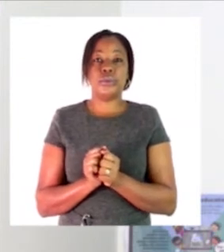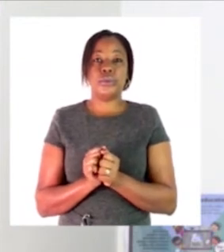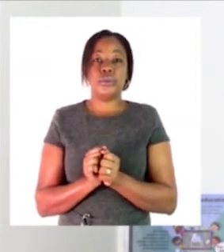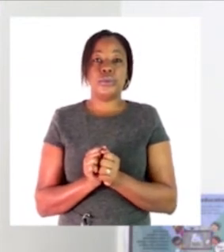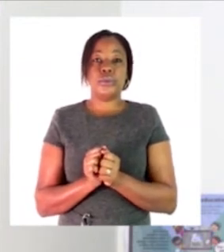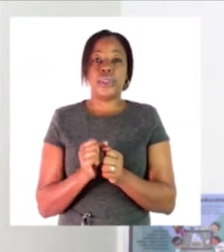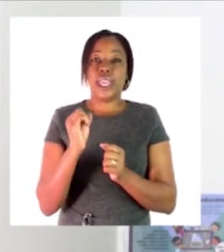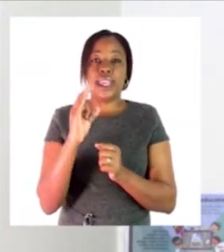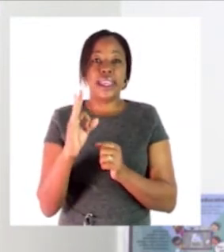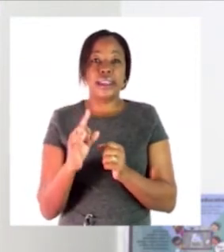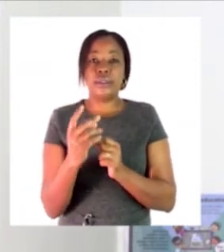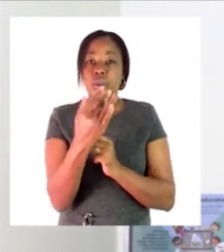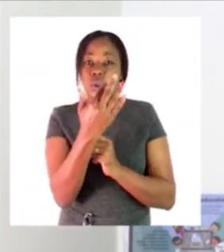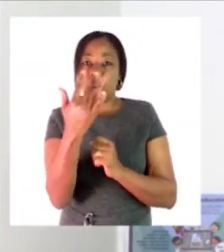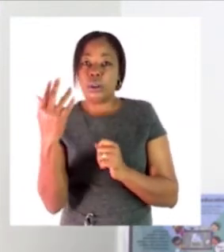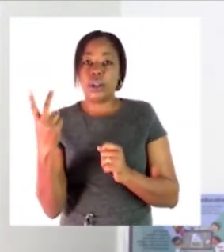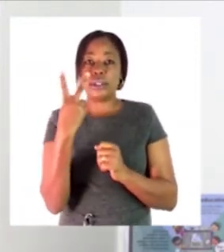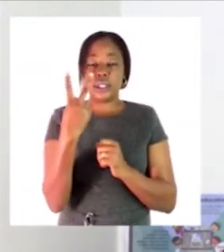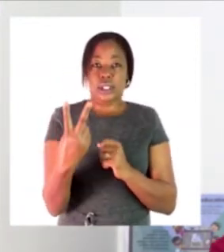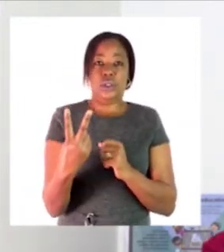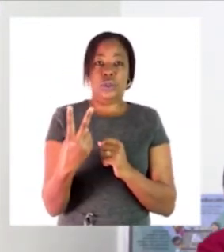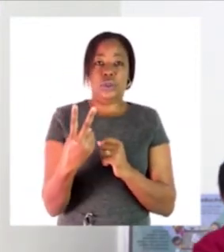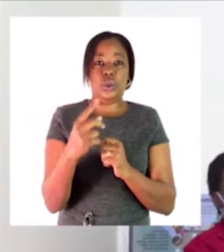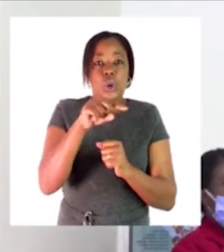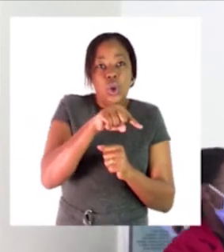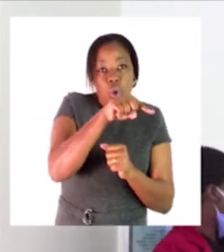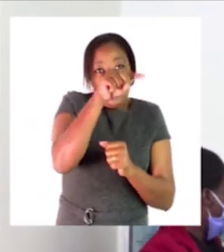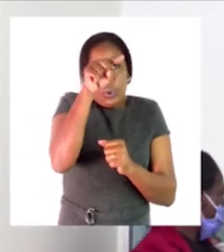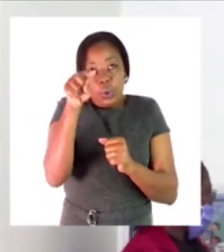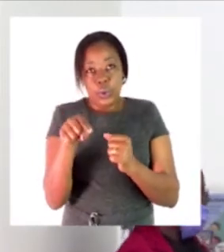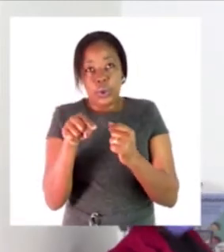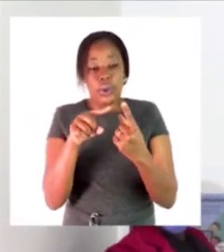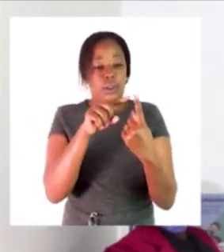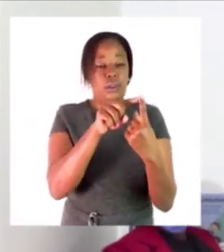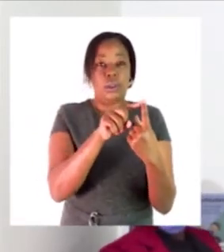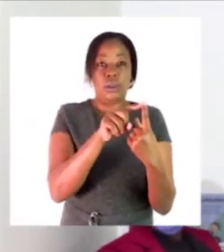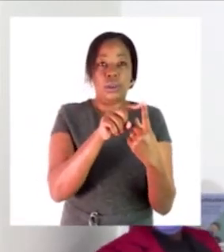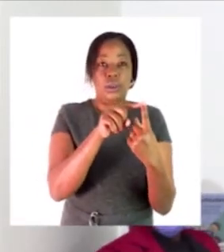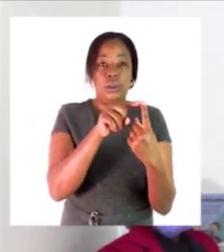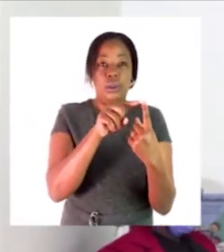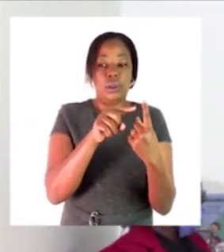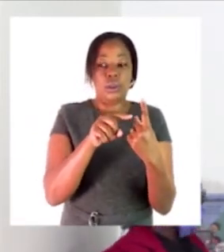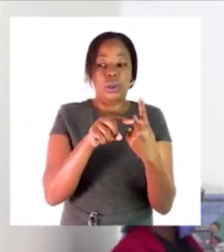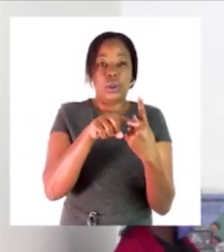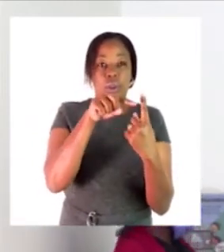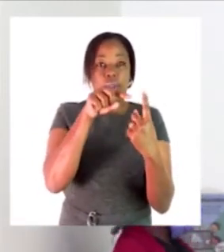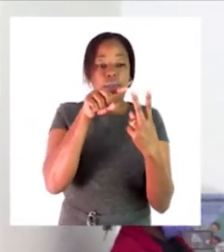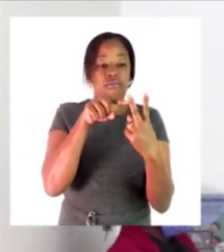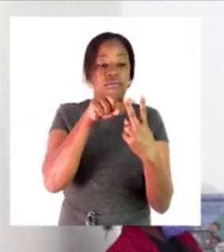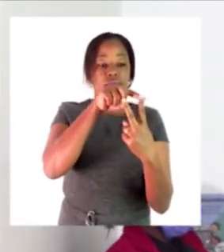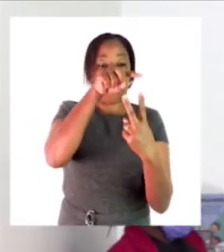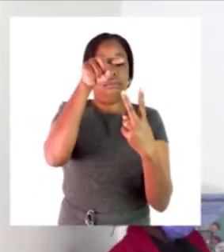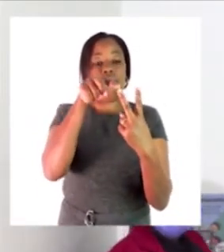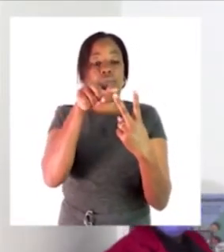if i am to count in two i skip one number and i will always count the next number so